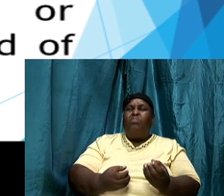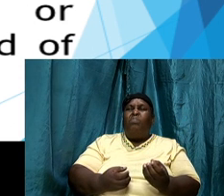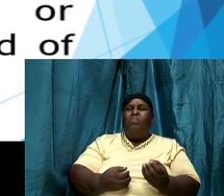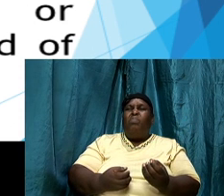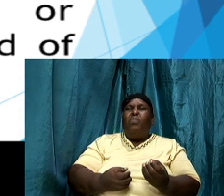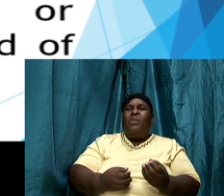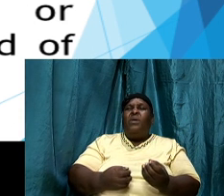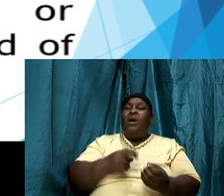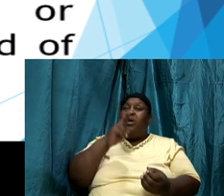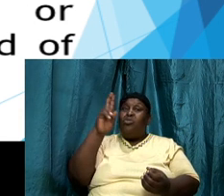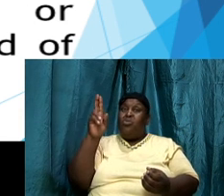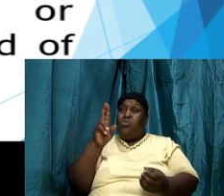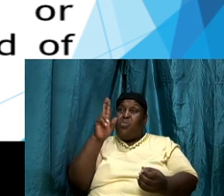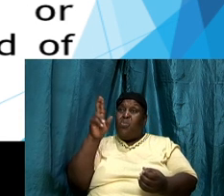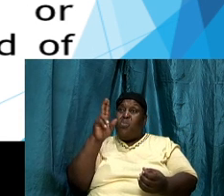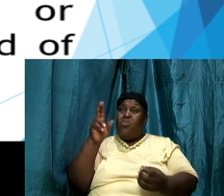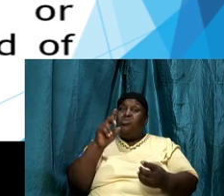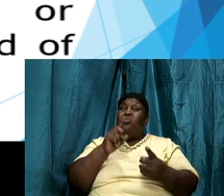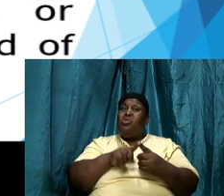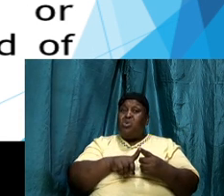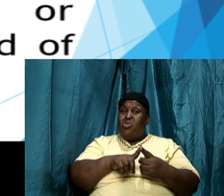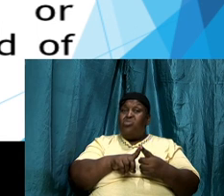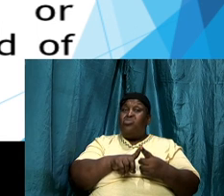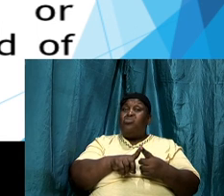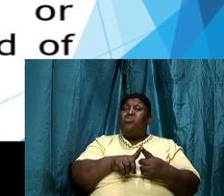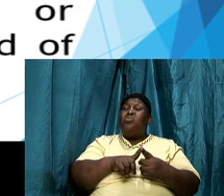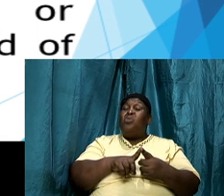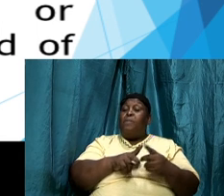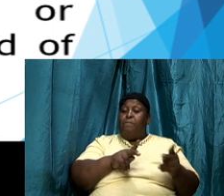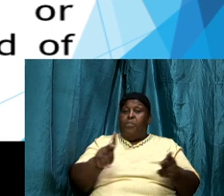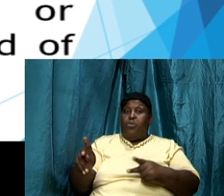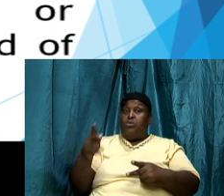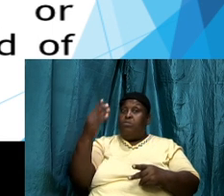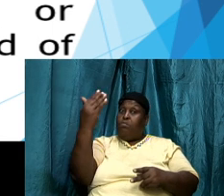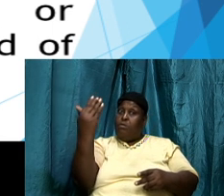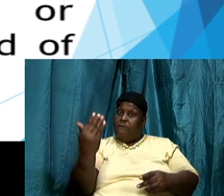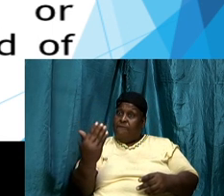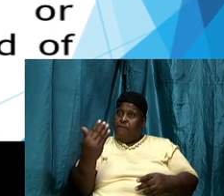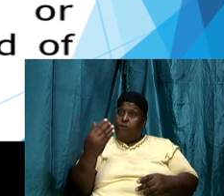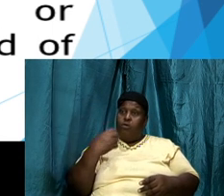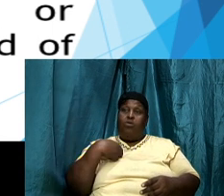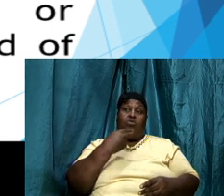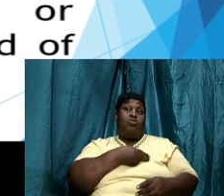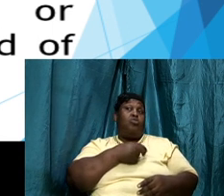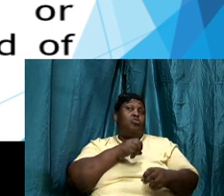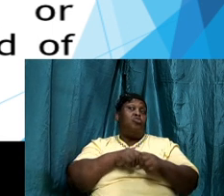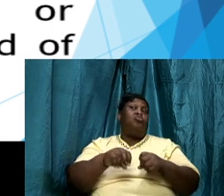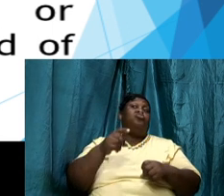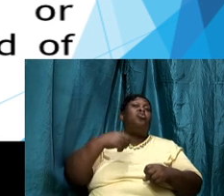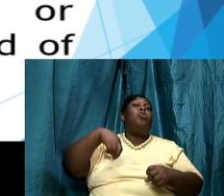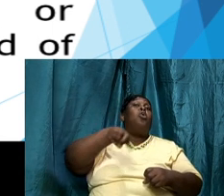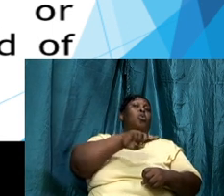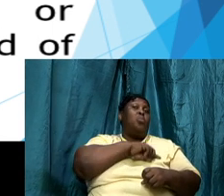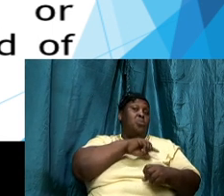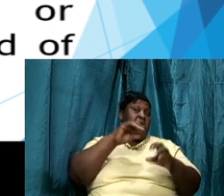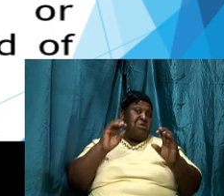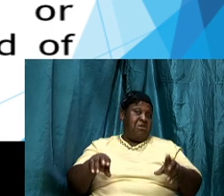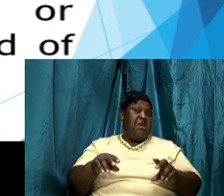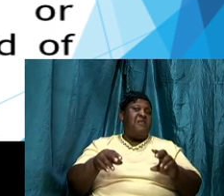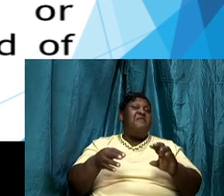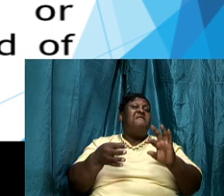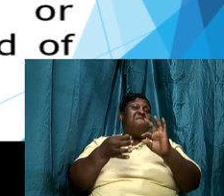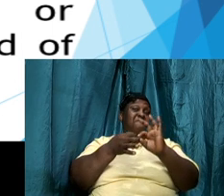and use it to present before us so that we can deal with a particular